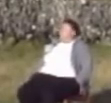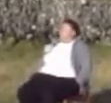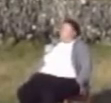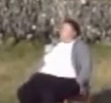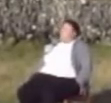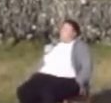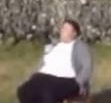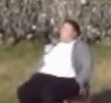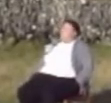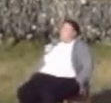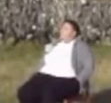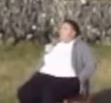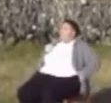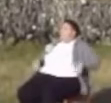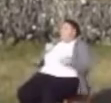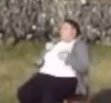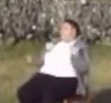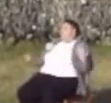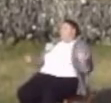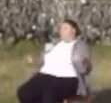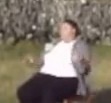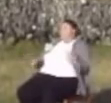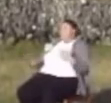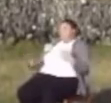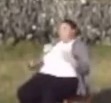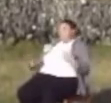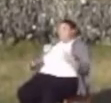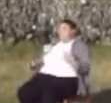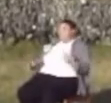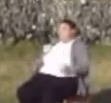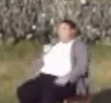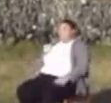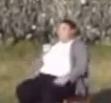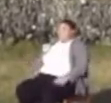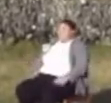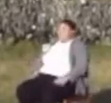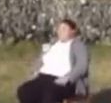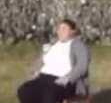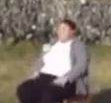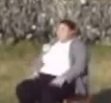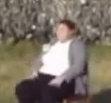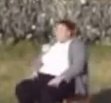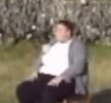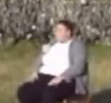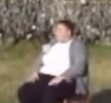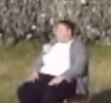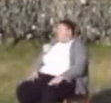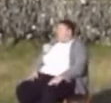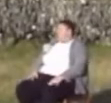supposed to, I don't know, have this blank slate and start fresh. And it can be a bit much,